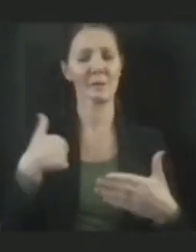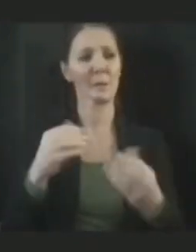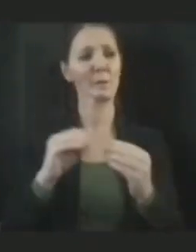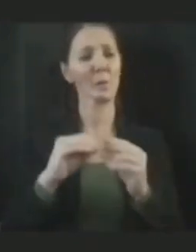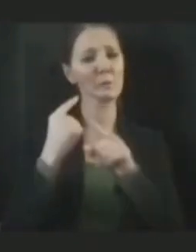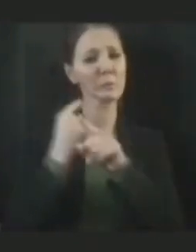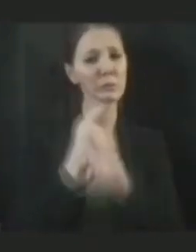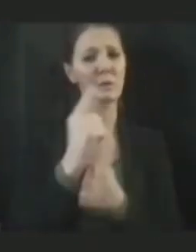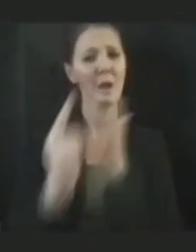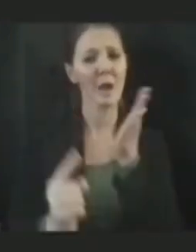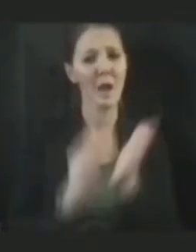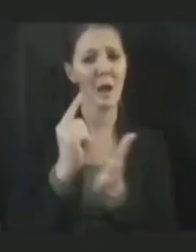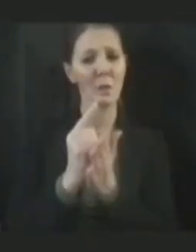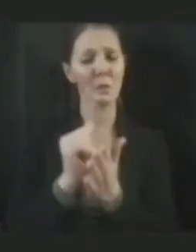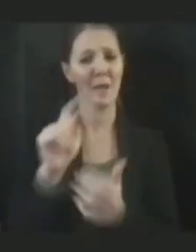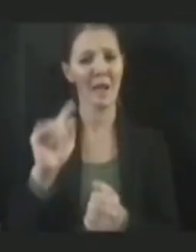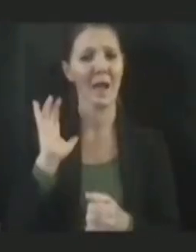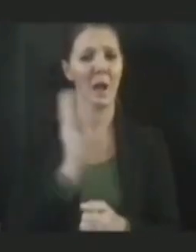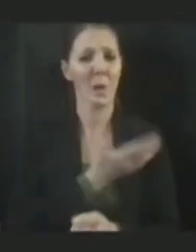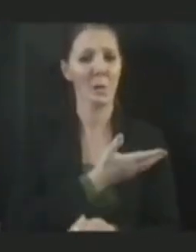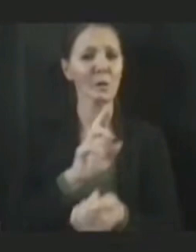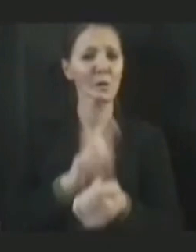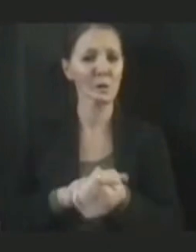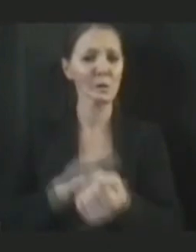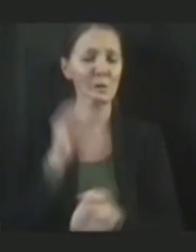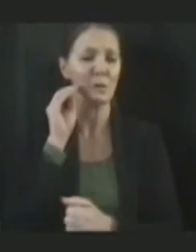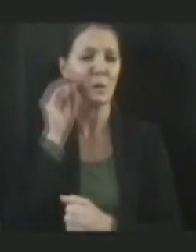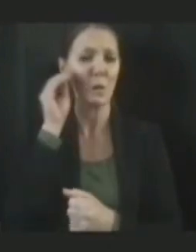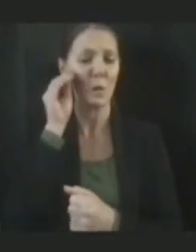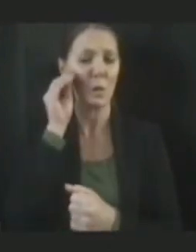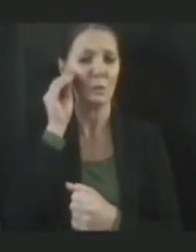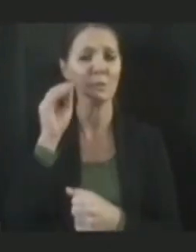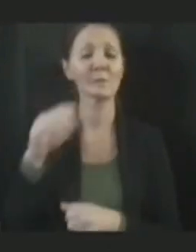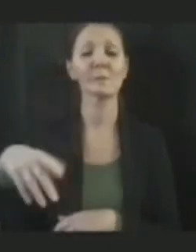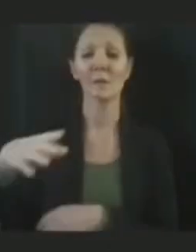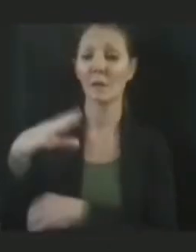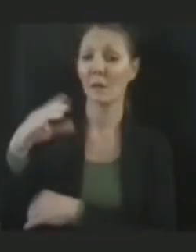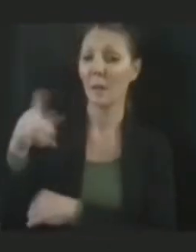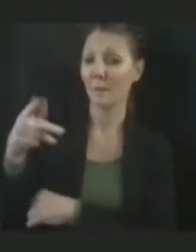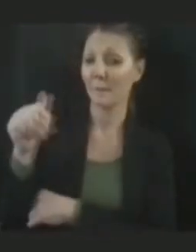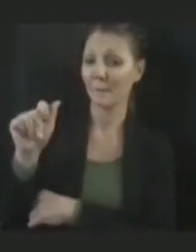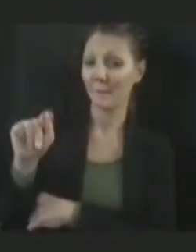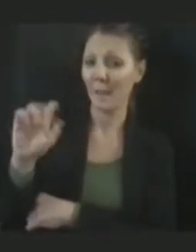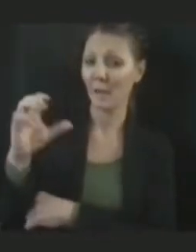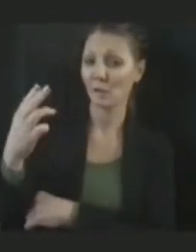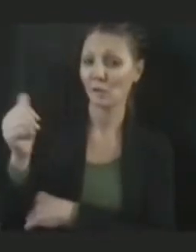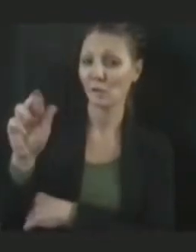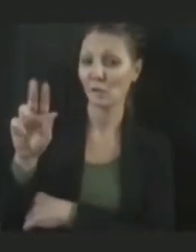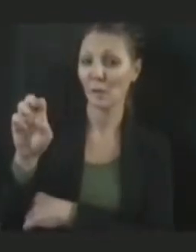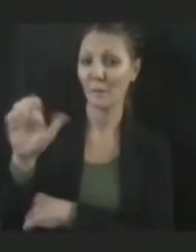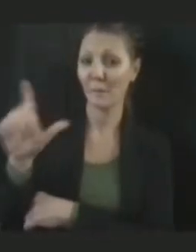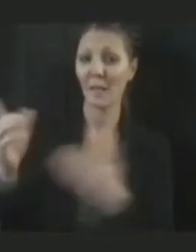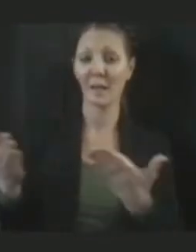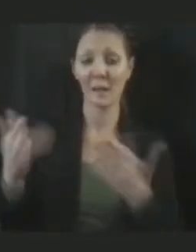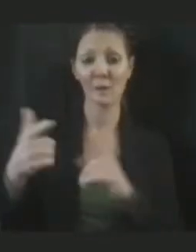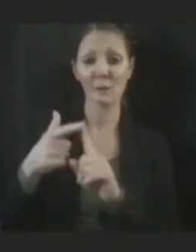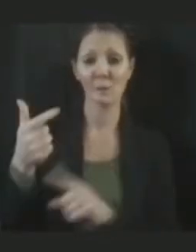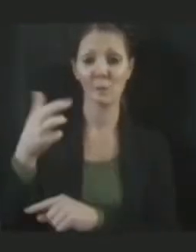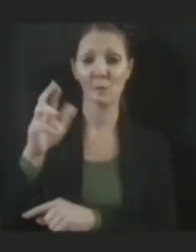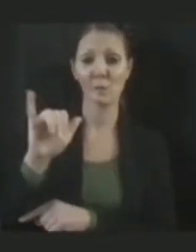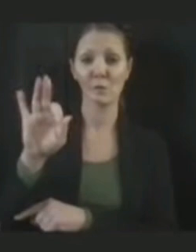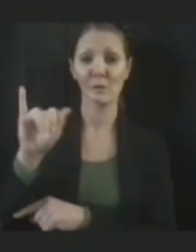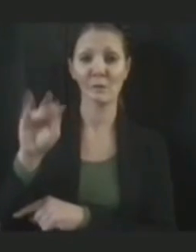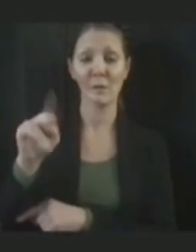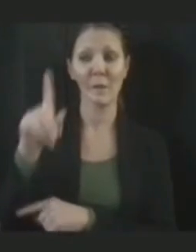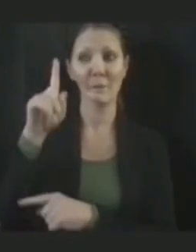a man will be able to tell you a little bit about that. And finally, Pat Sharmel is here from Griffin because we're doing this alongside our hospital